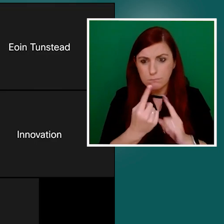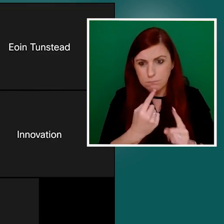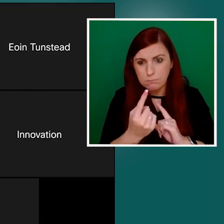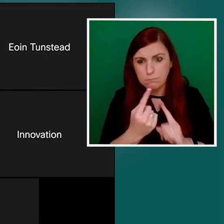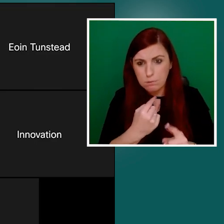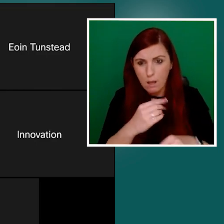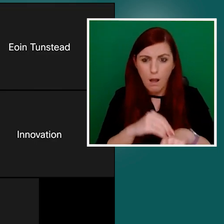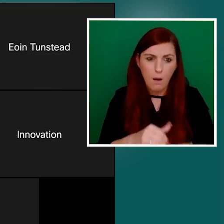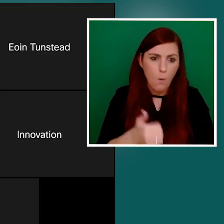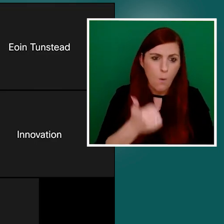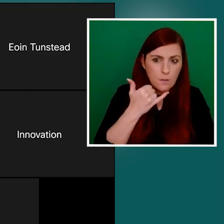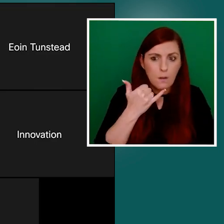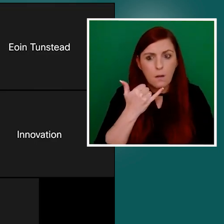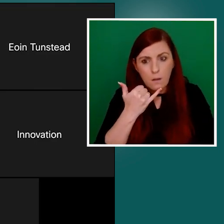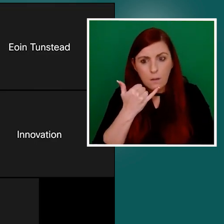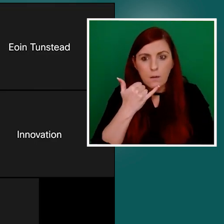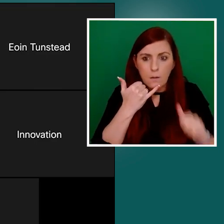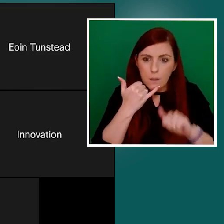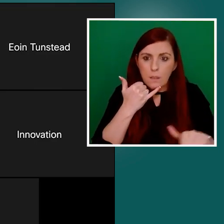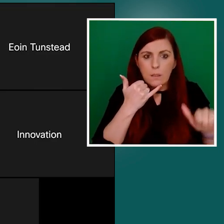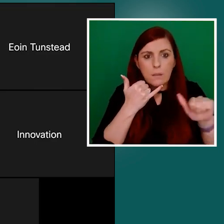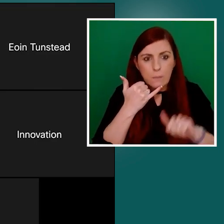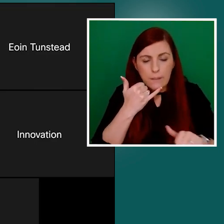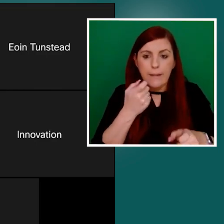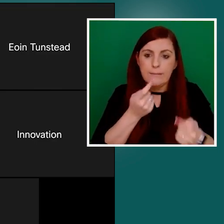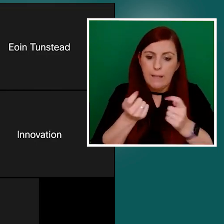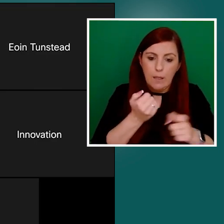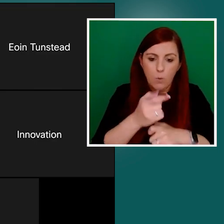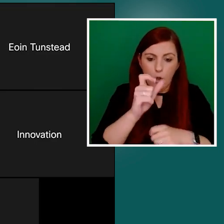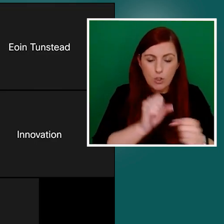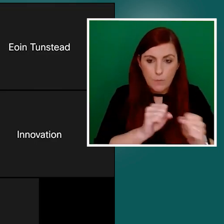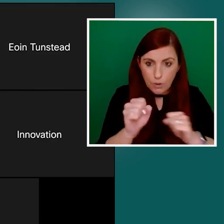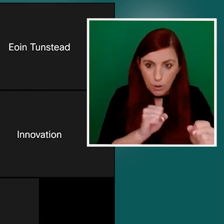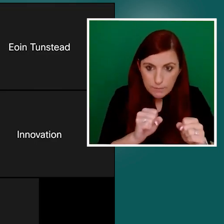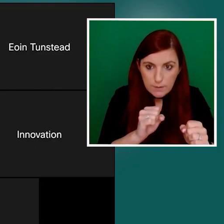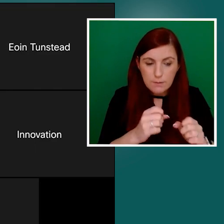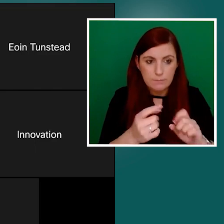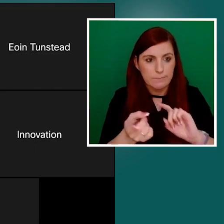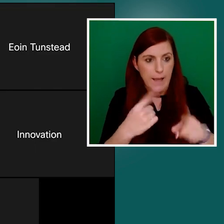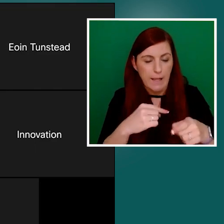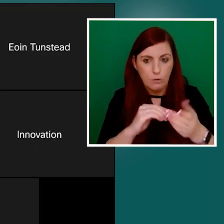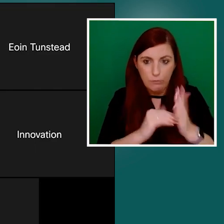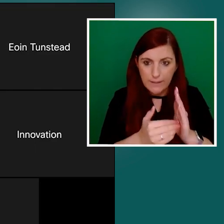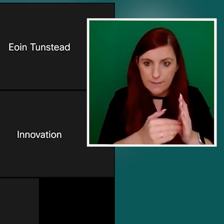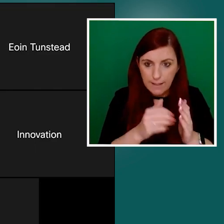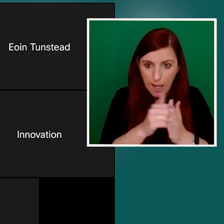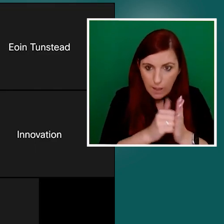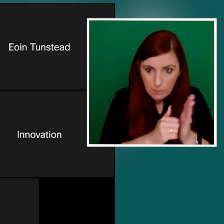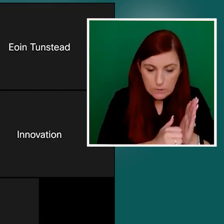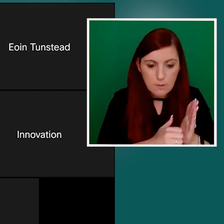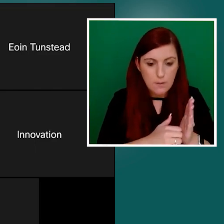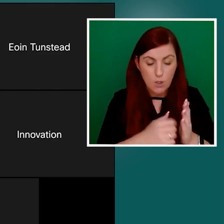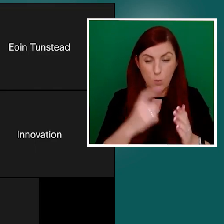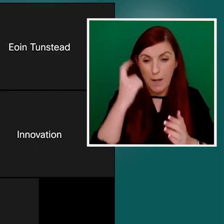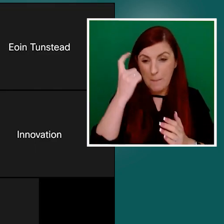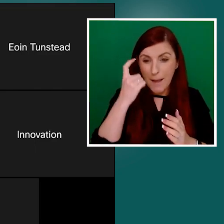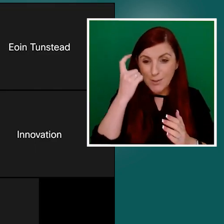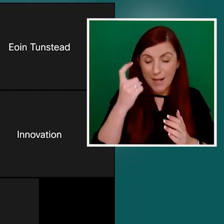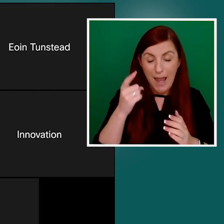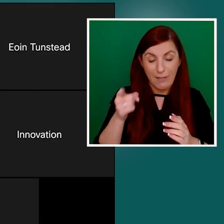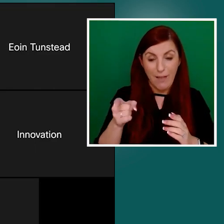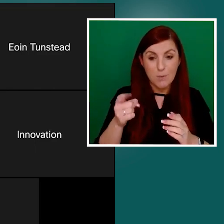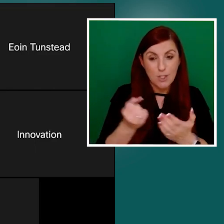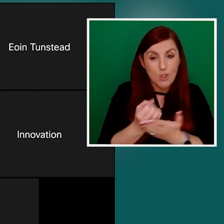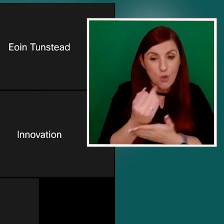and dealing with customer services and getting corrections on accounts. So you can imagine it was quite an anecdote at the time that